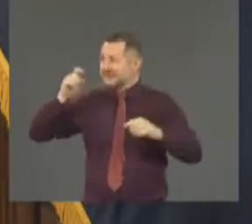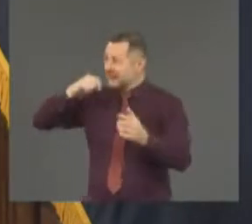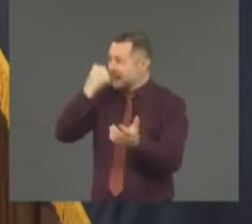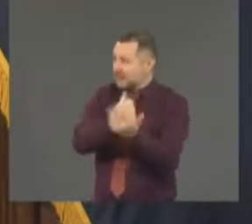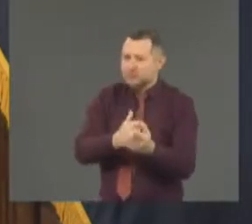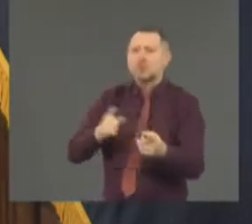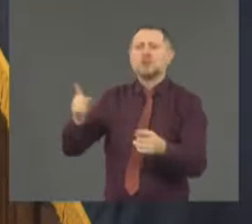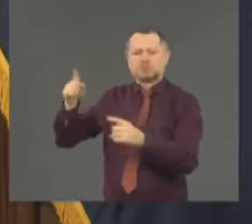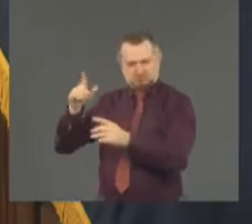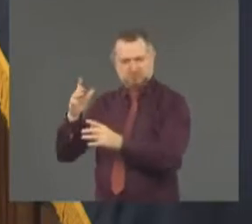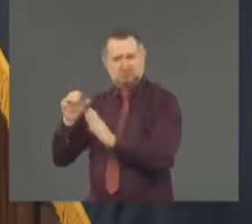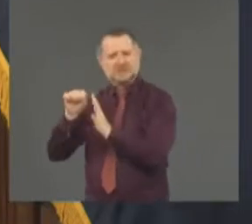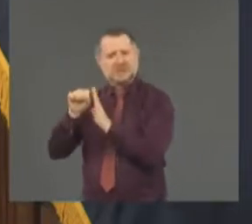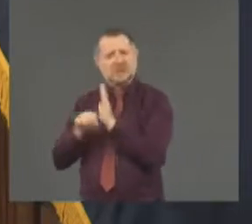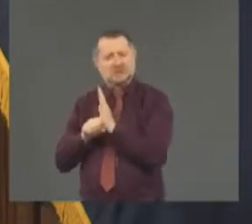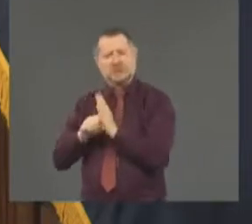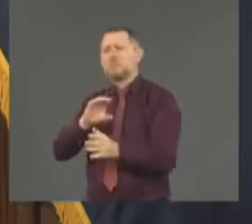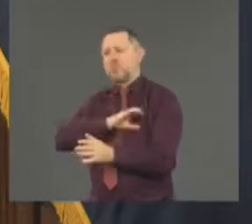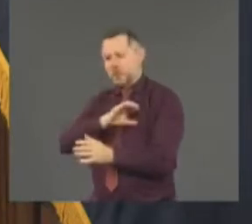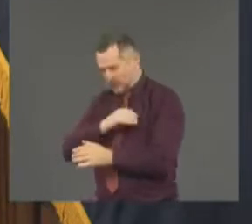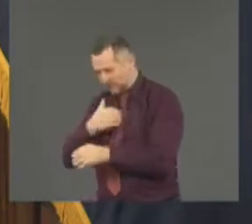available if you need them.